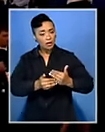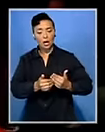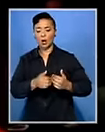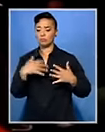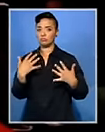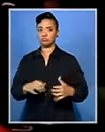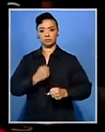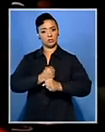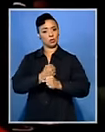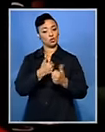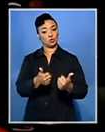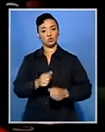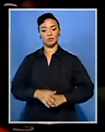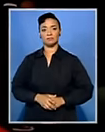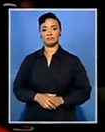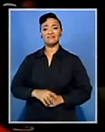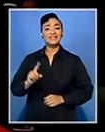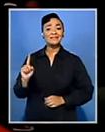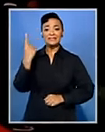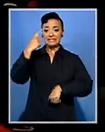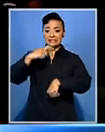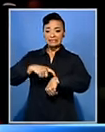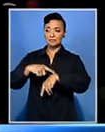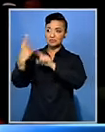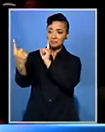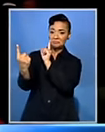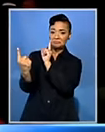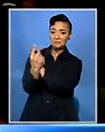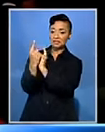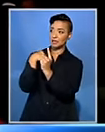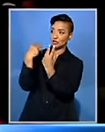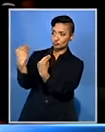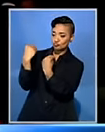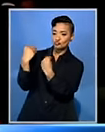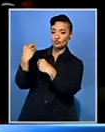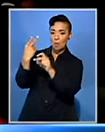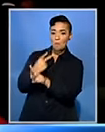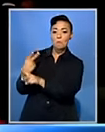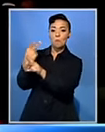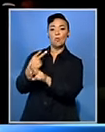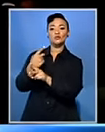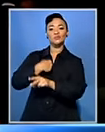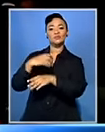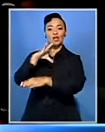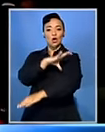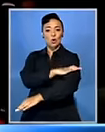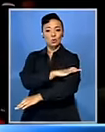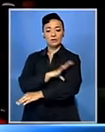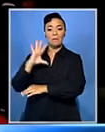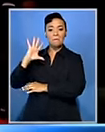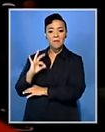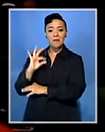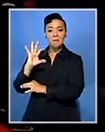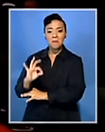me very hard. He was my first mentor in coaching back in 93, 94. We used to go every Monday